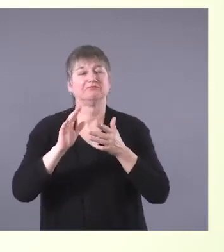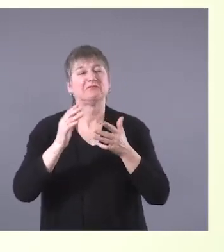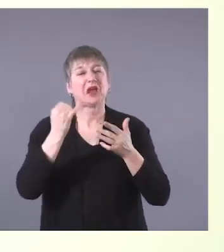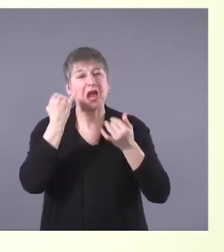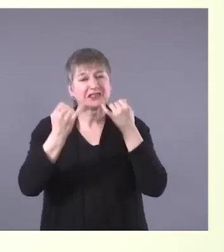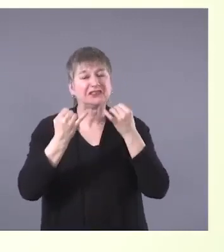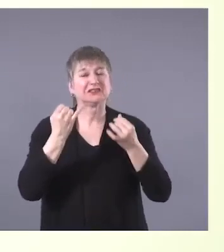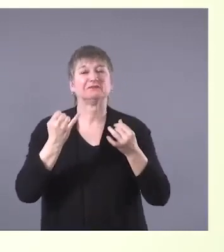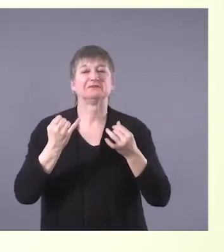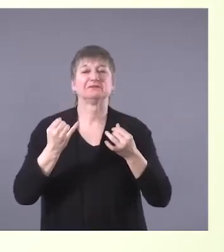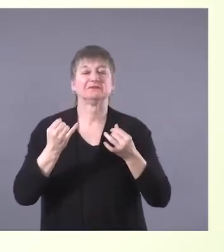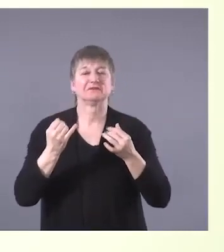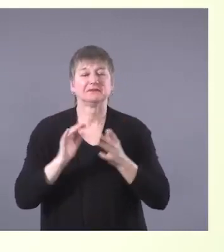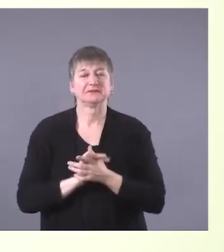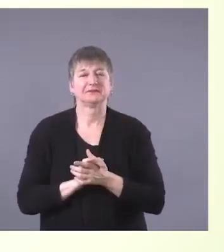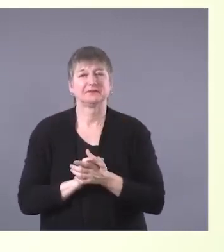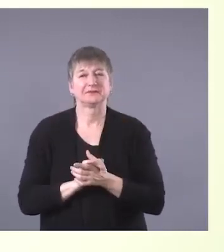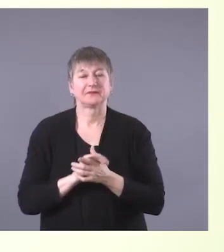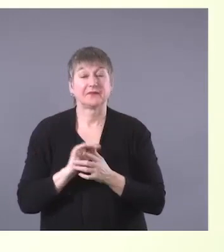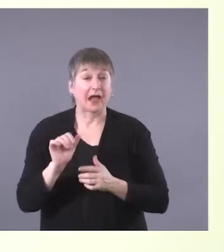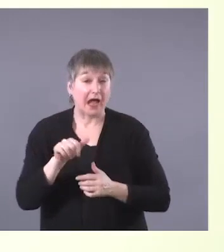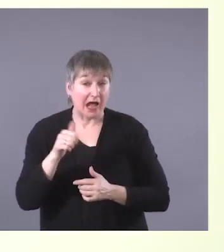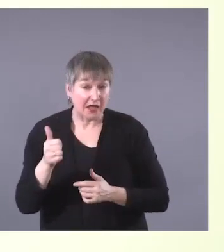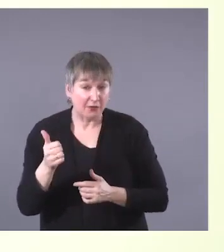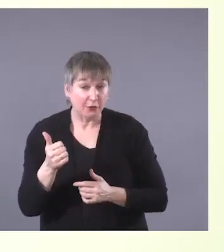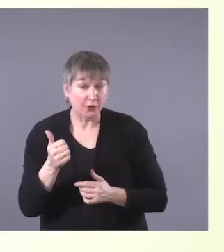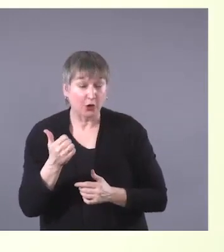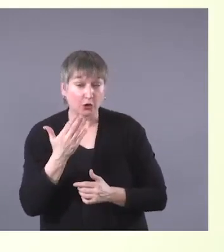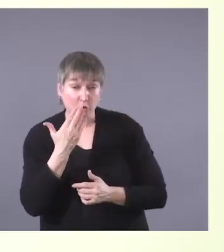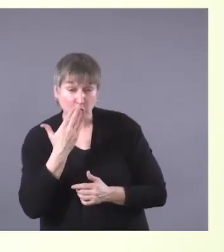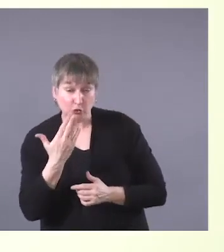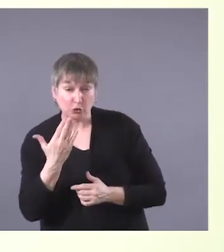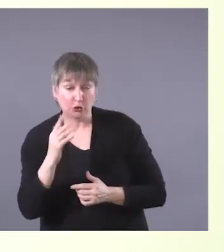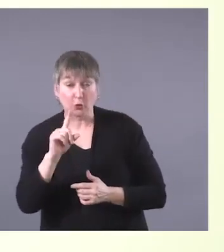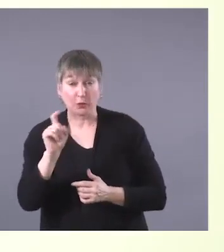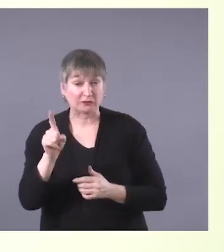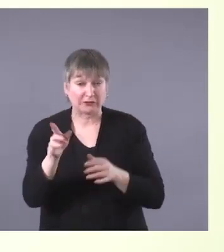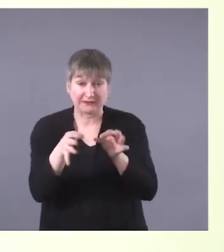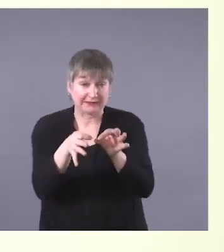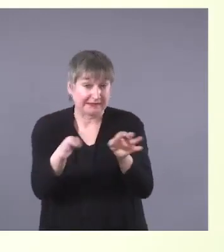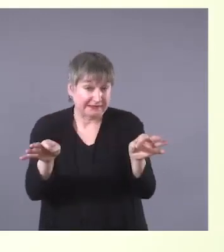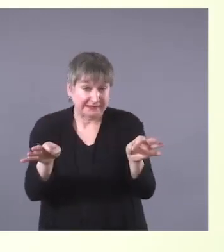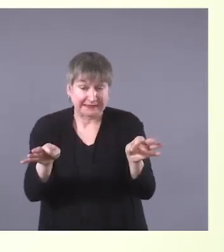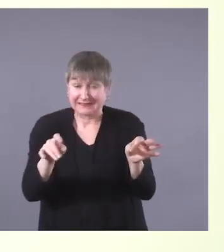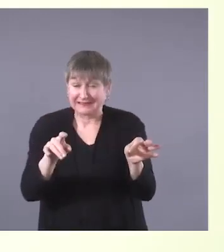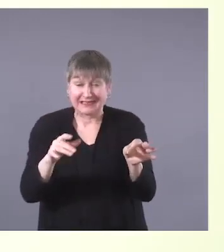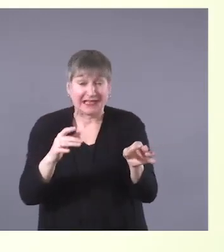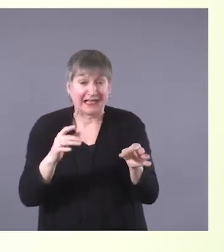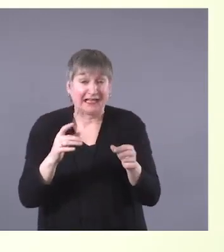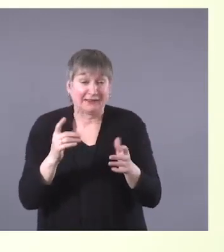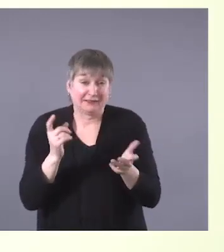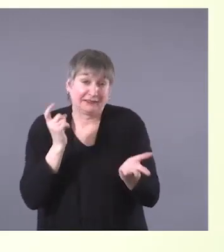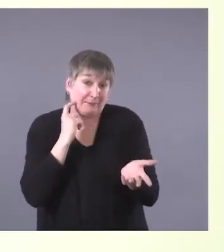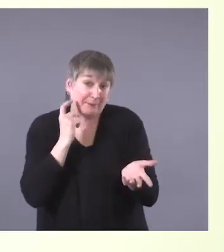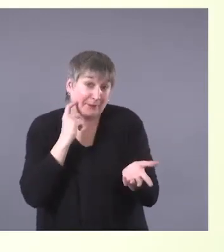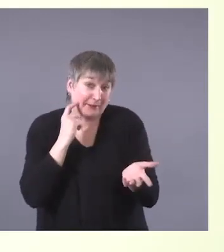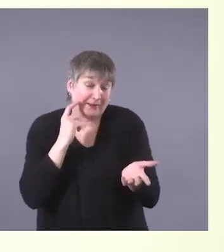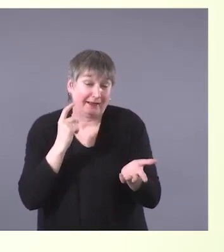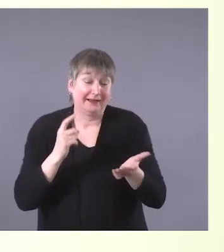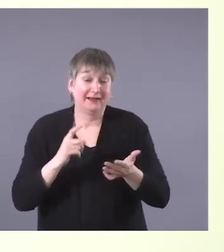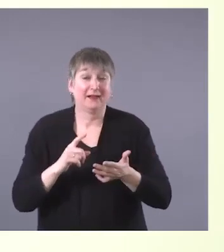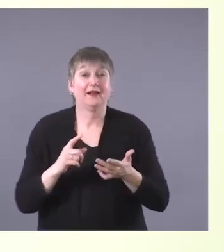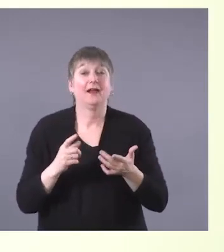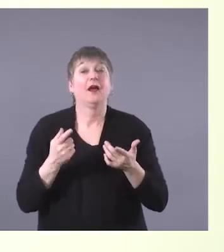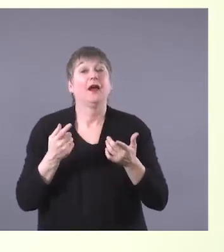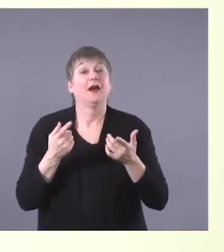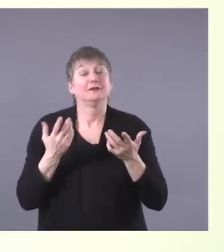utilized. Another good question that I want to bring up, it's really simple, but it's a really insightful question is when you're